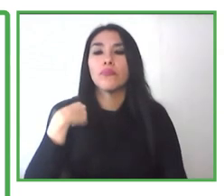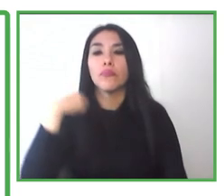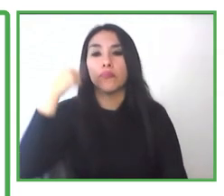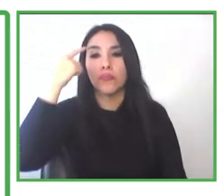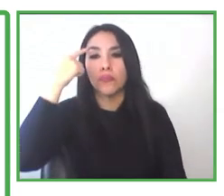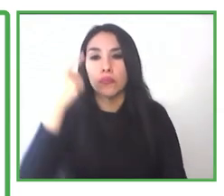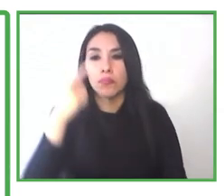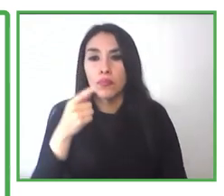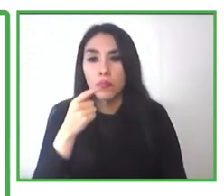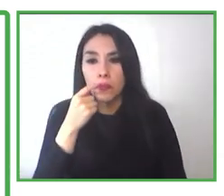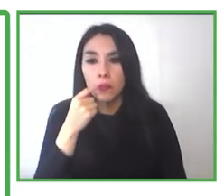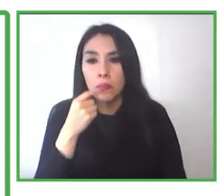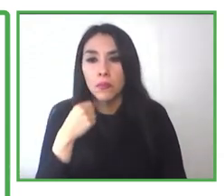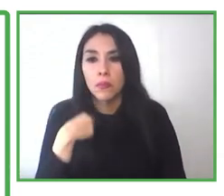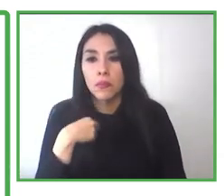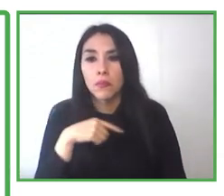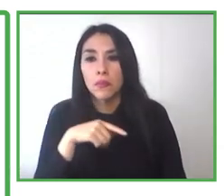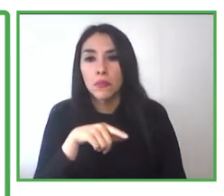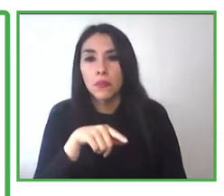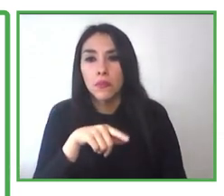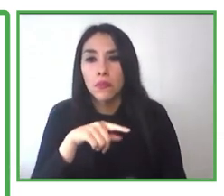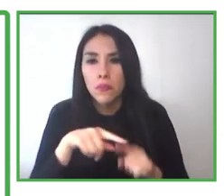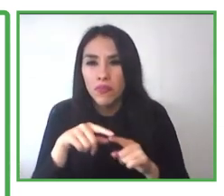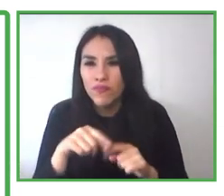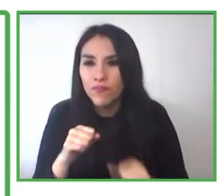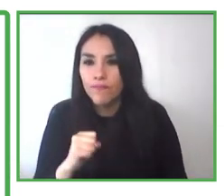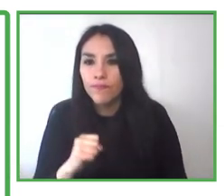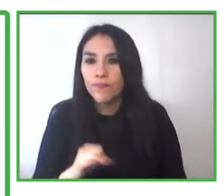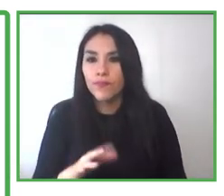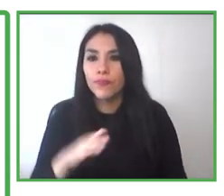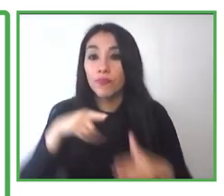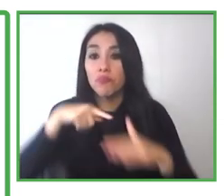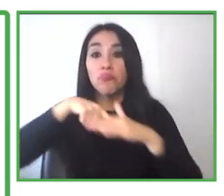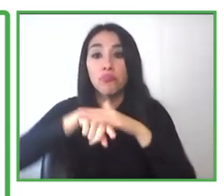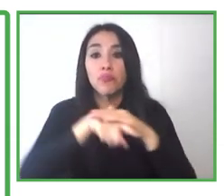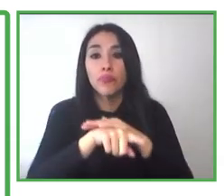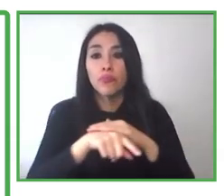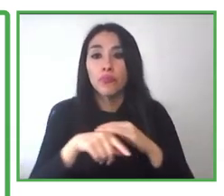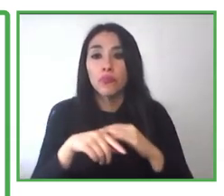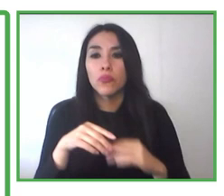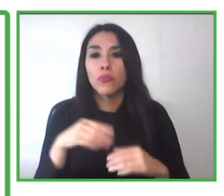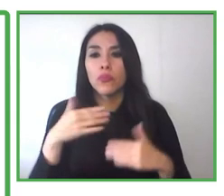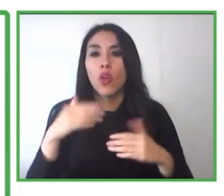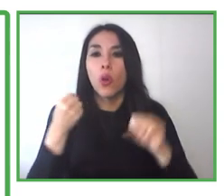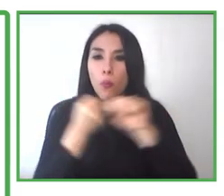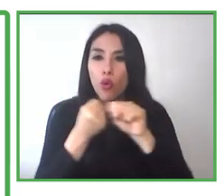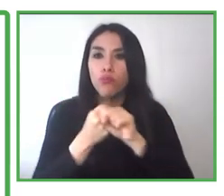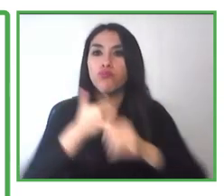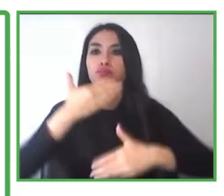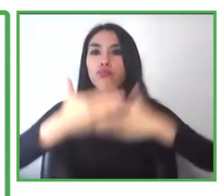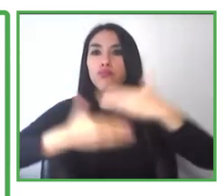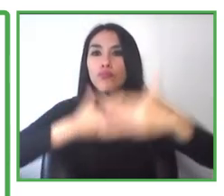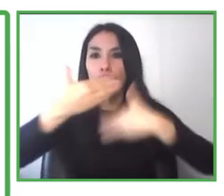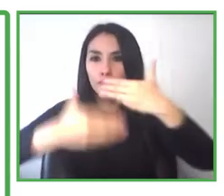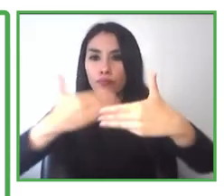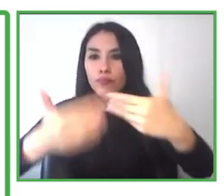reach her to a proper job placement and then a follow up later on.